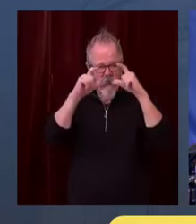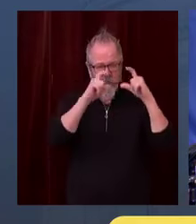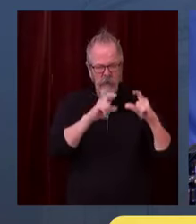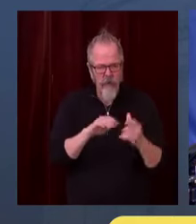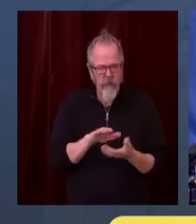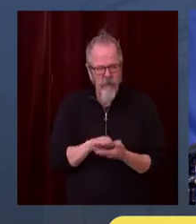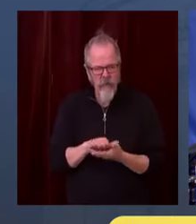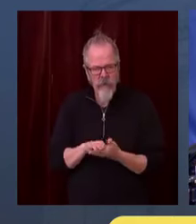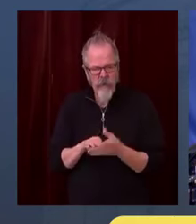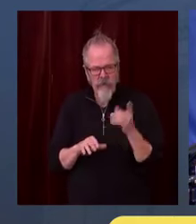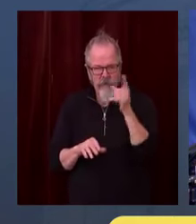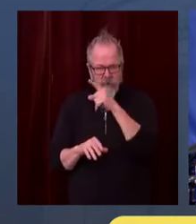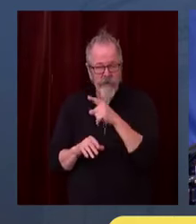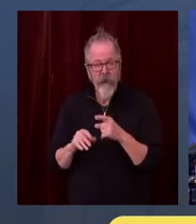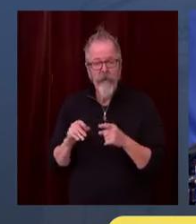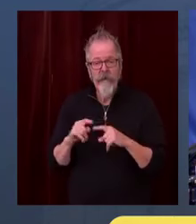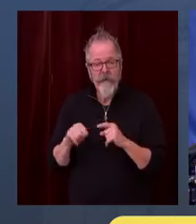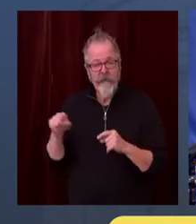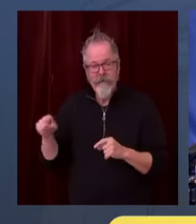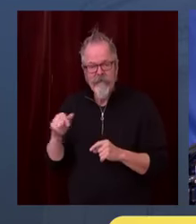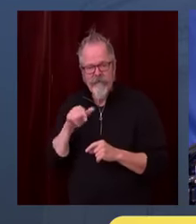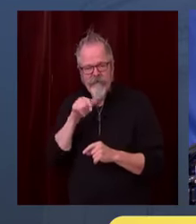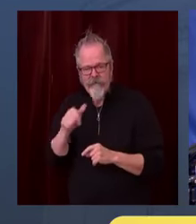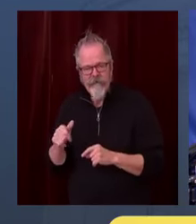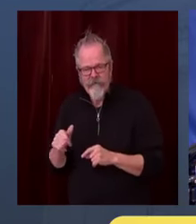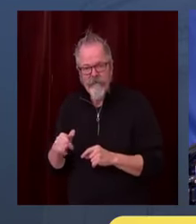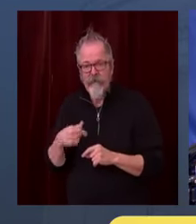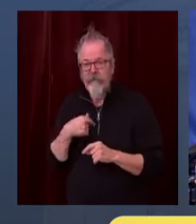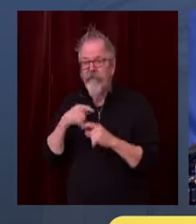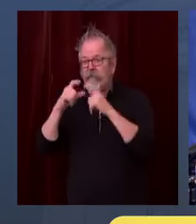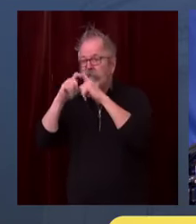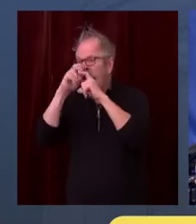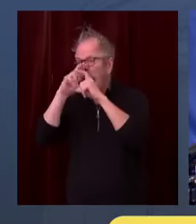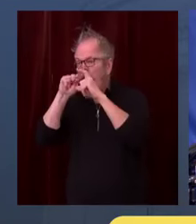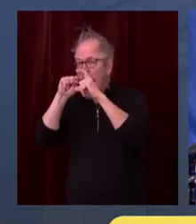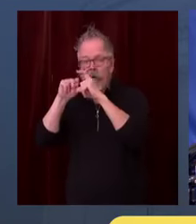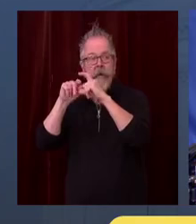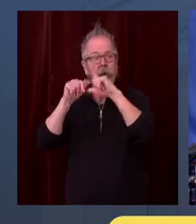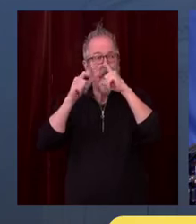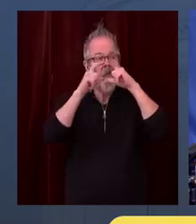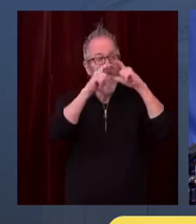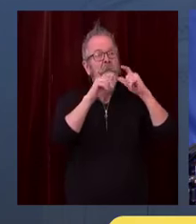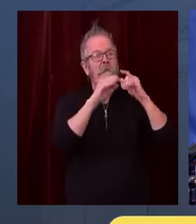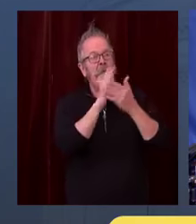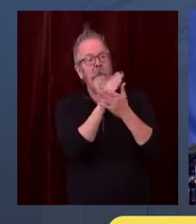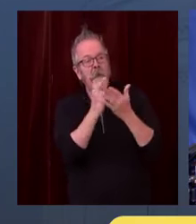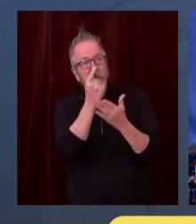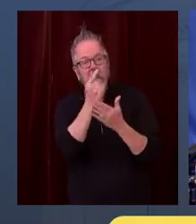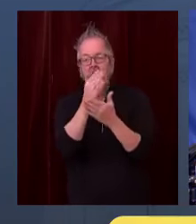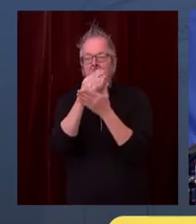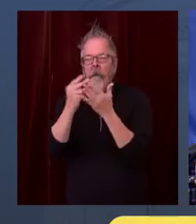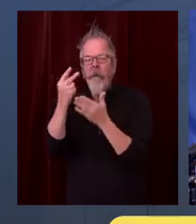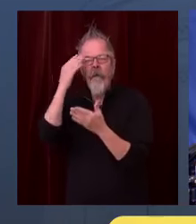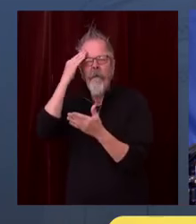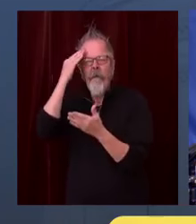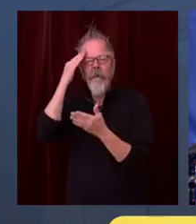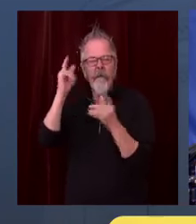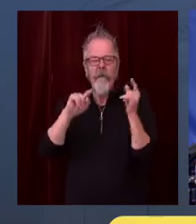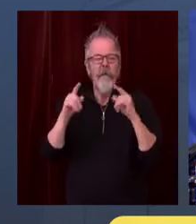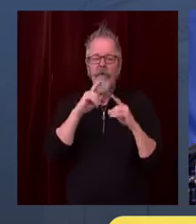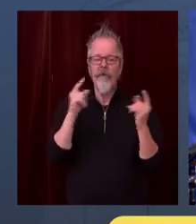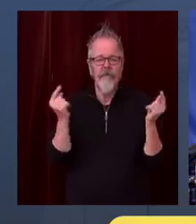bottom line. And that's frustrating because there are differences from, you know, one precinct to another, one zip code to another.